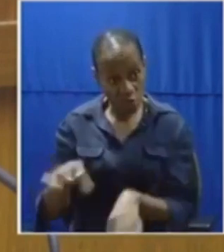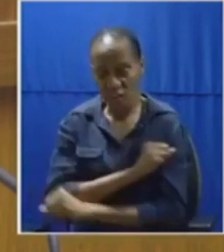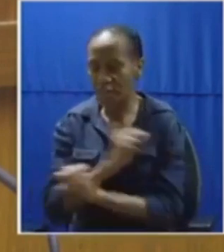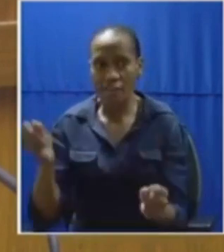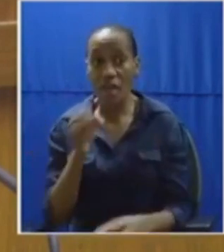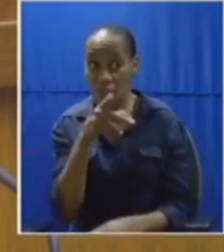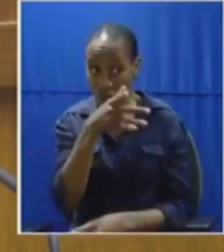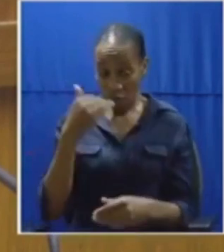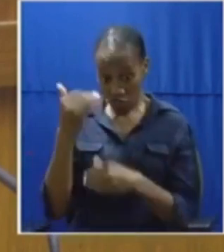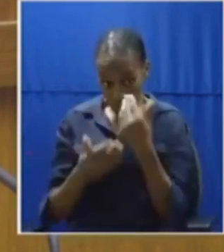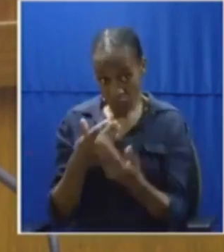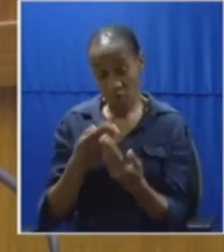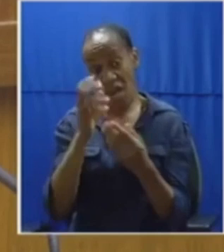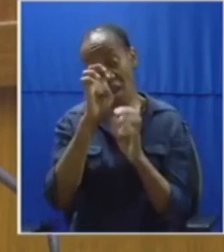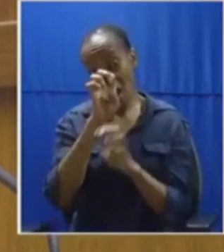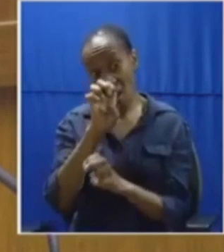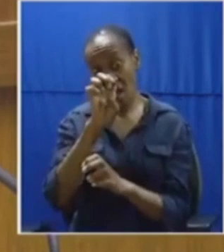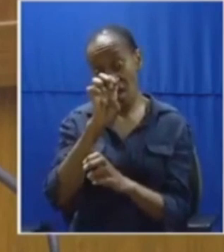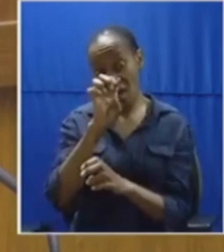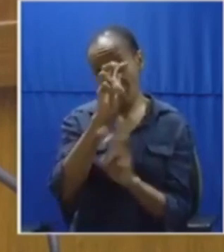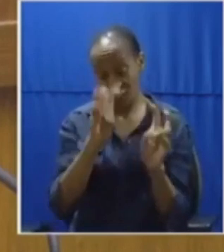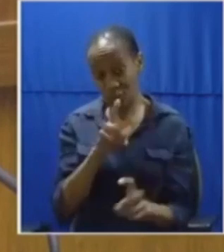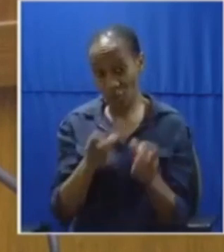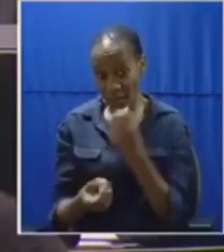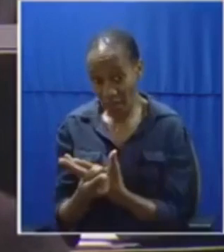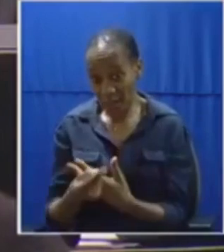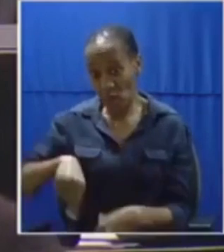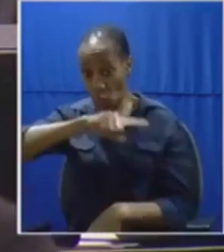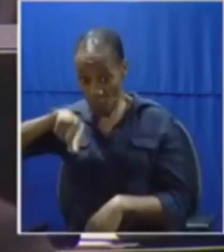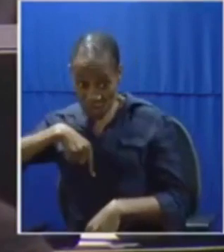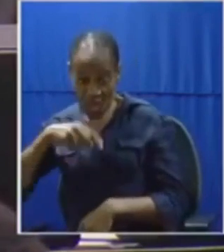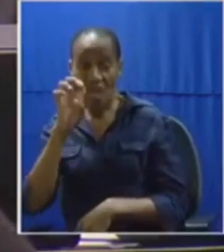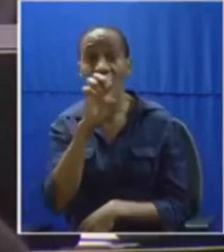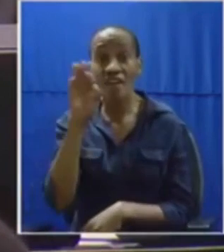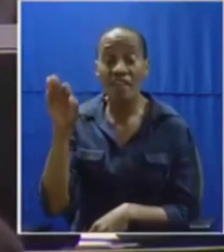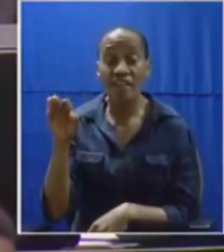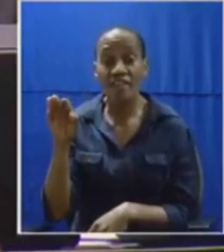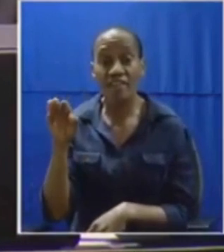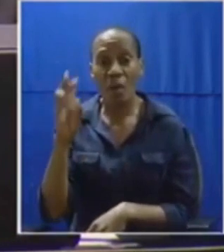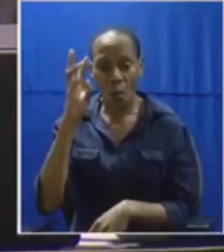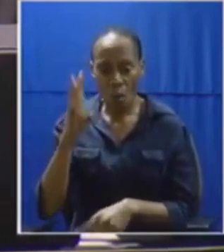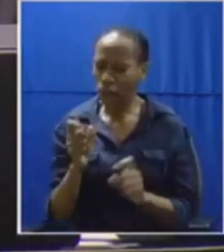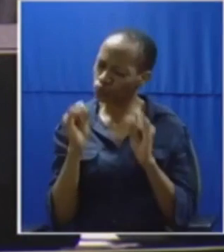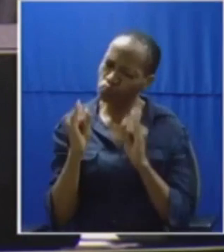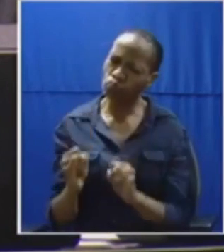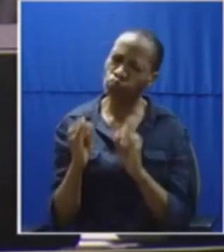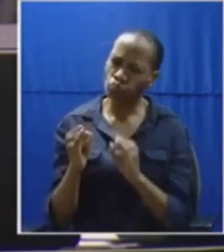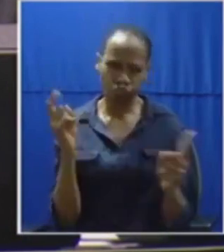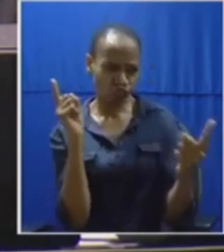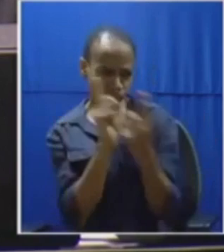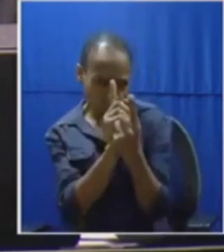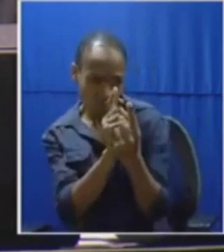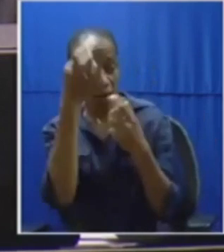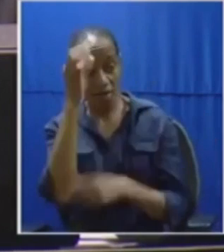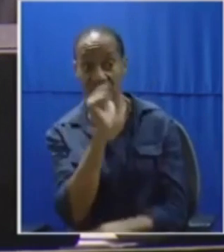proceed to privatize ESCOM, be rest assured that we as the economic freedom fighters will seriously confront your